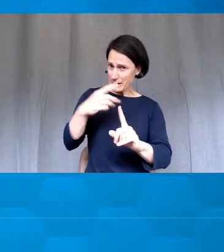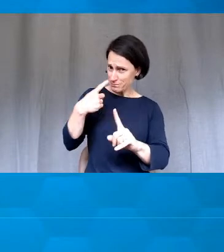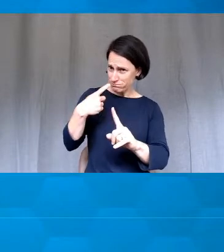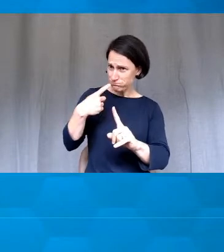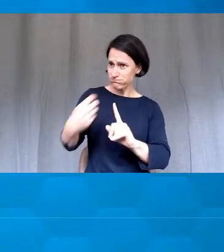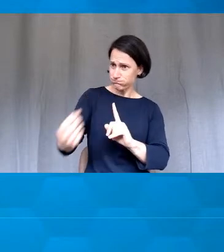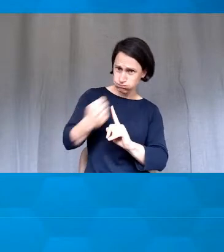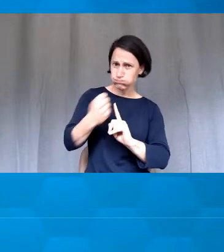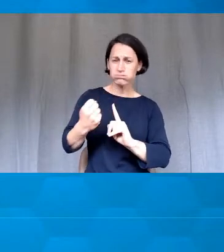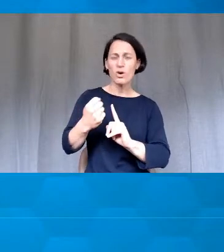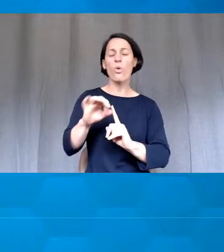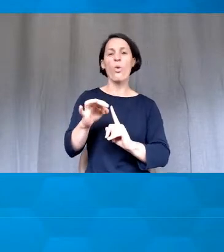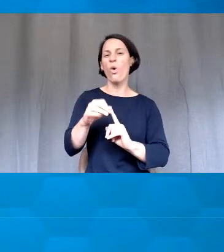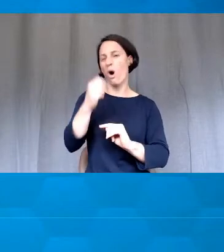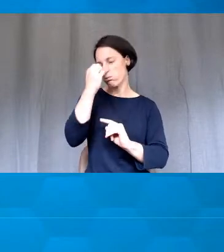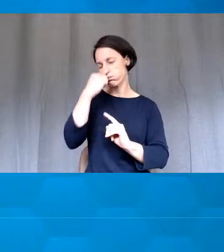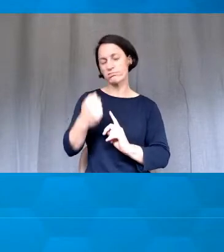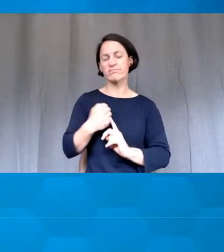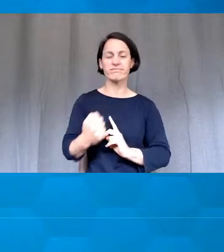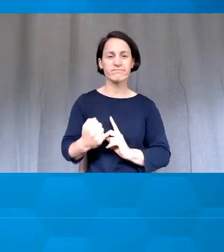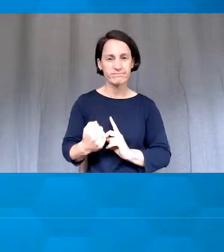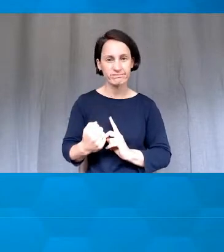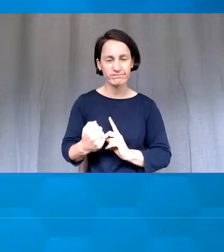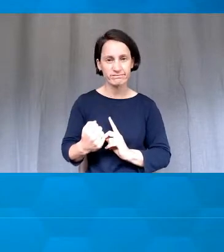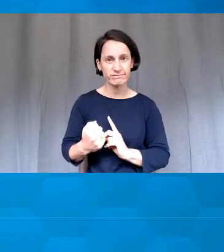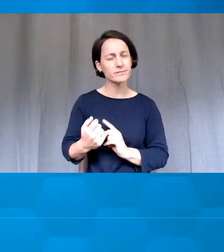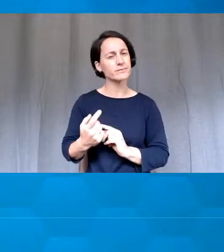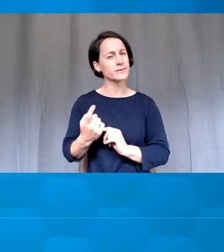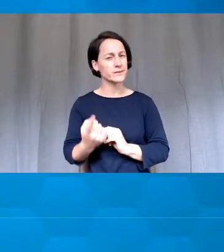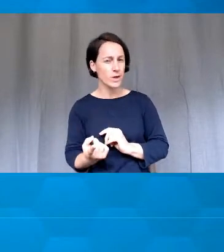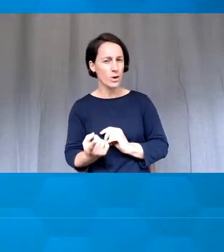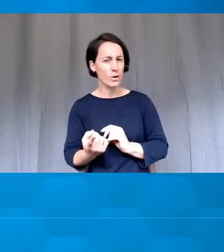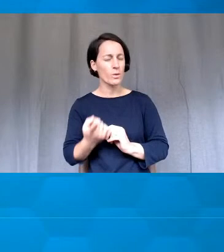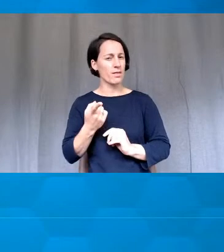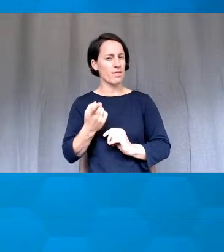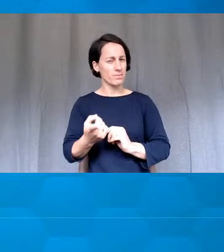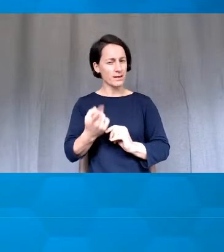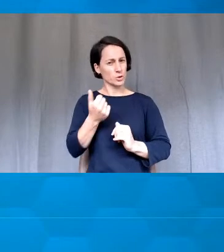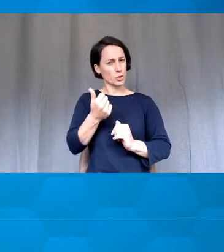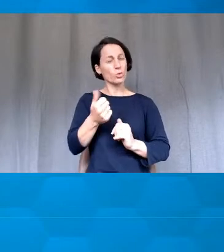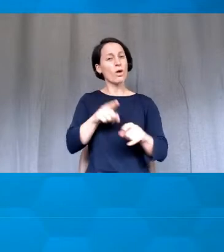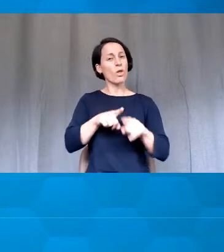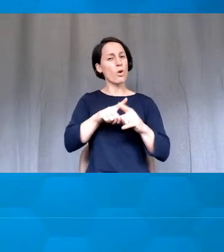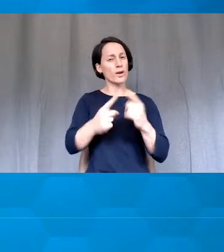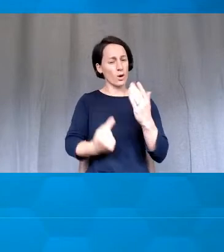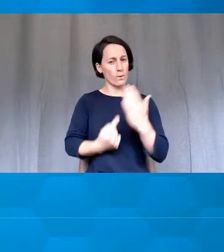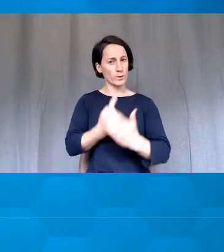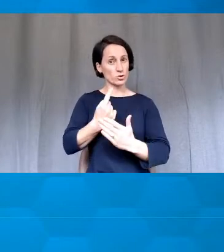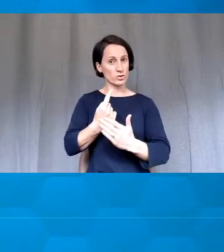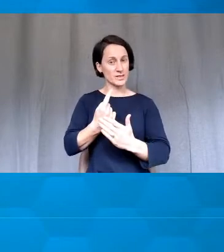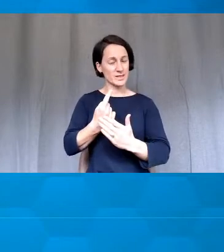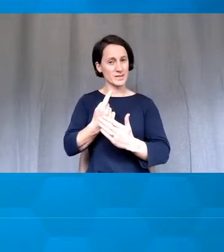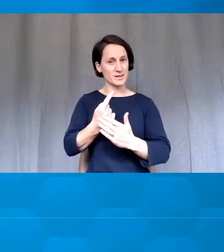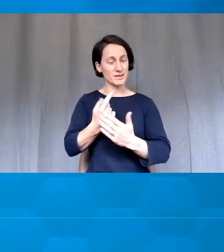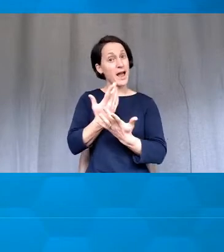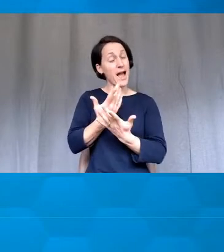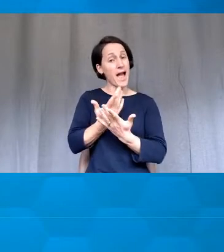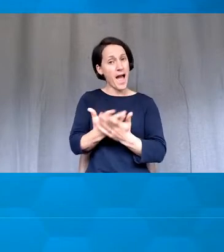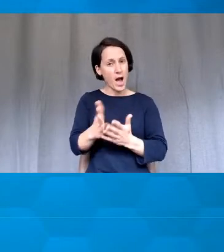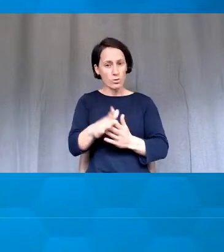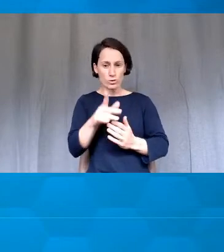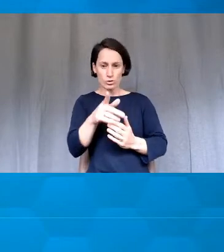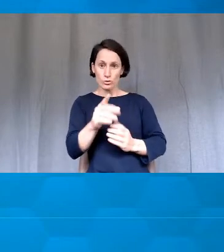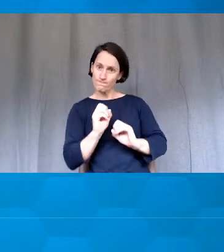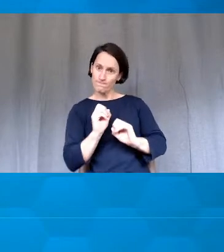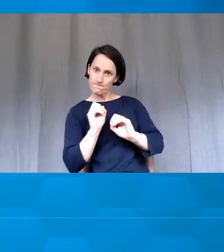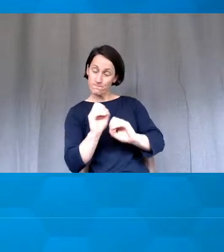wasn't read, but it's definitely information which presents a learning opportunity. How can you give feedback in a way